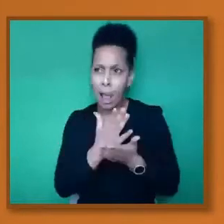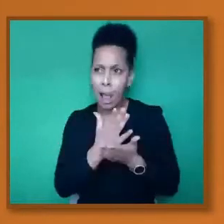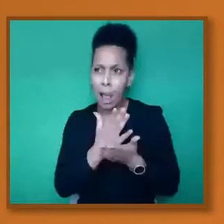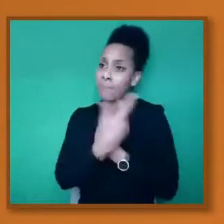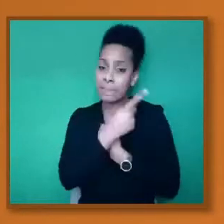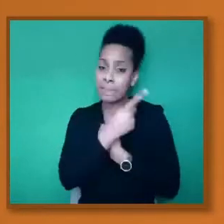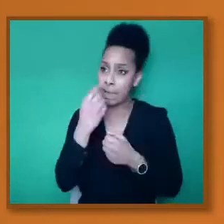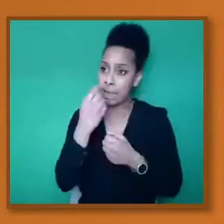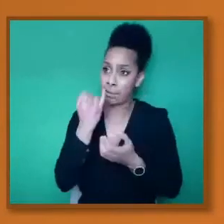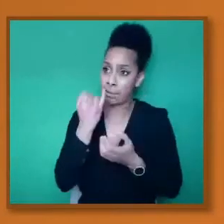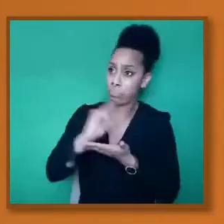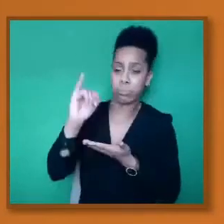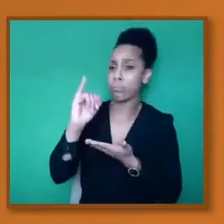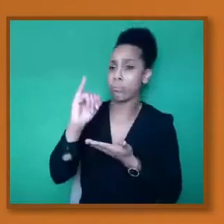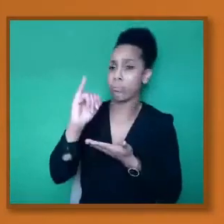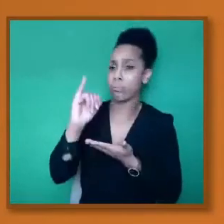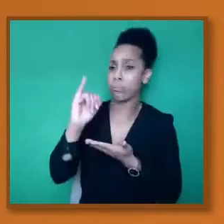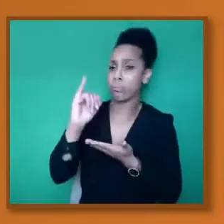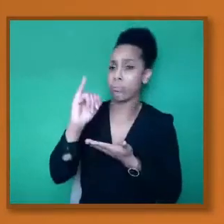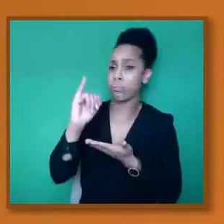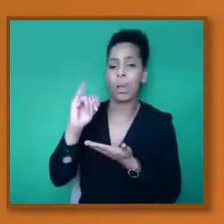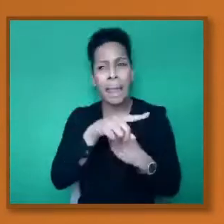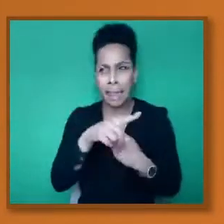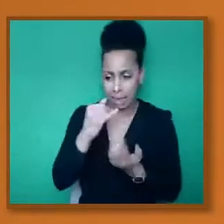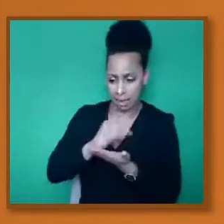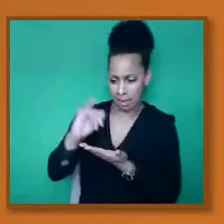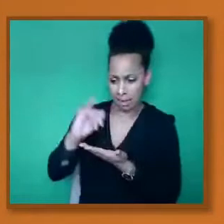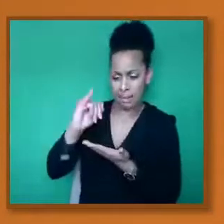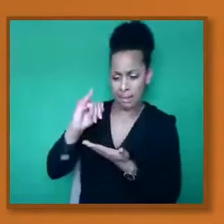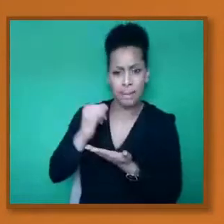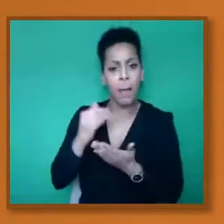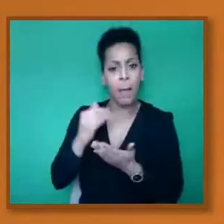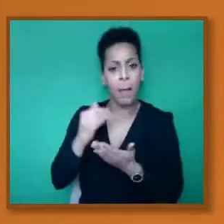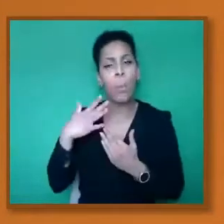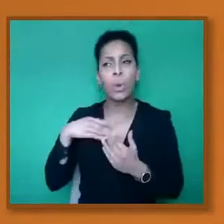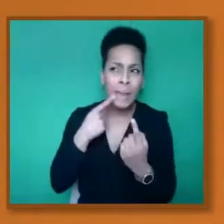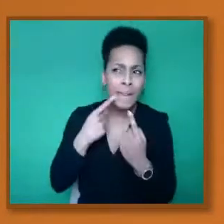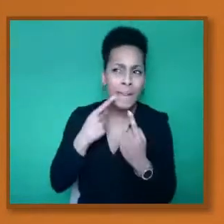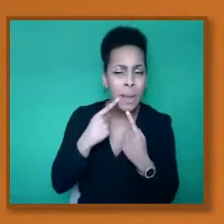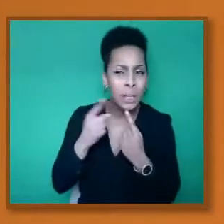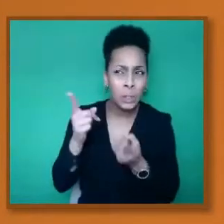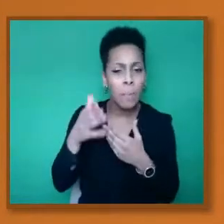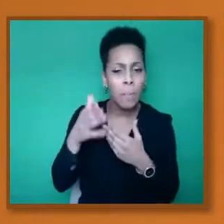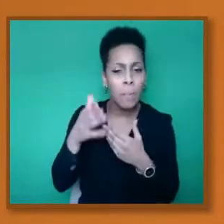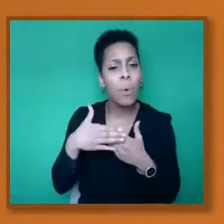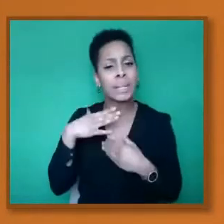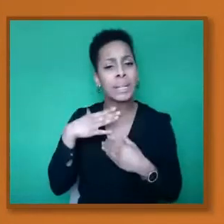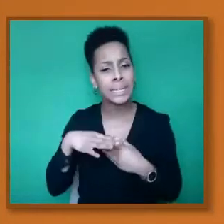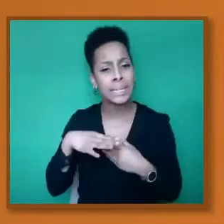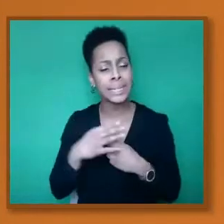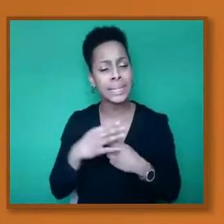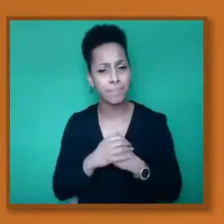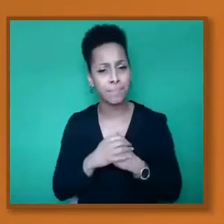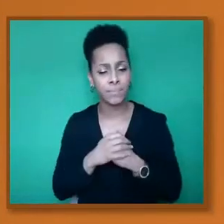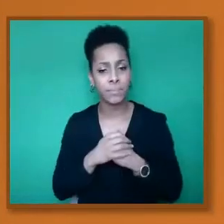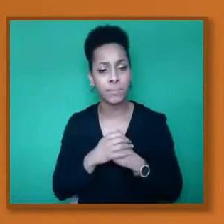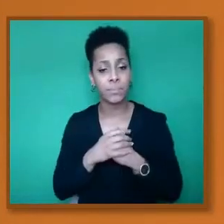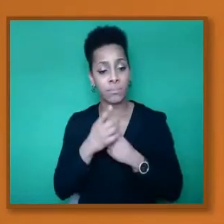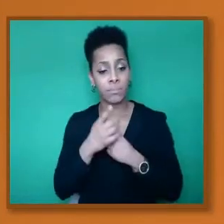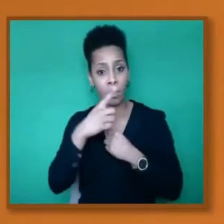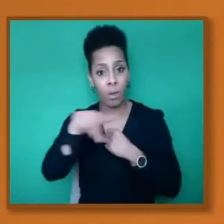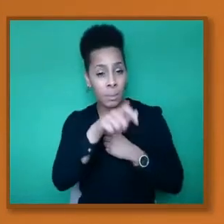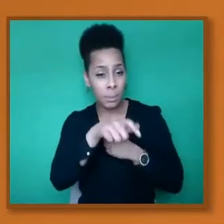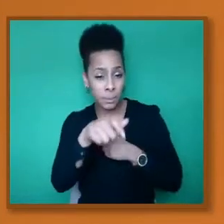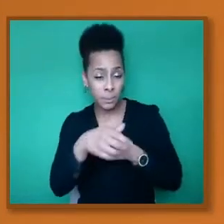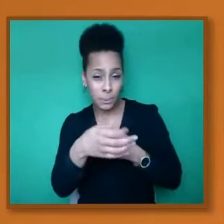information. And so people are asking questions, they're not hesitant, they're